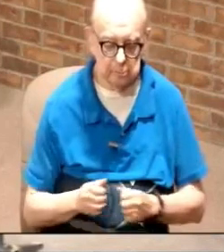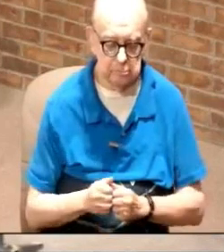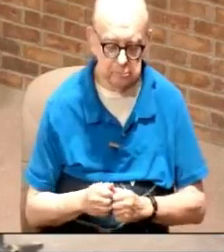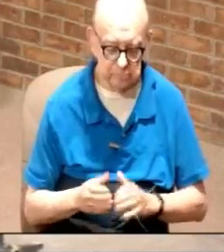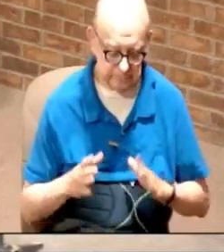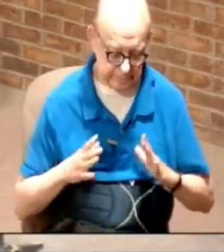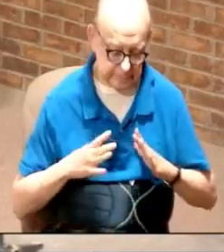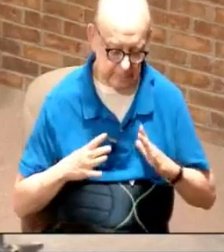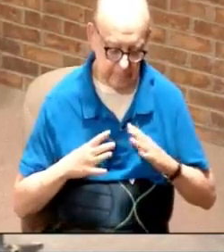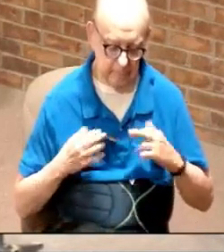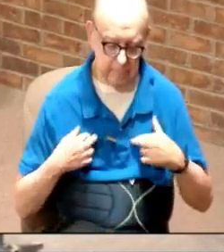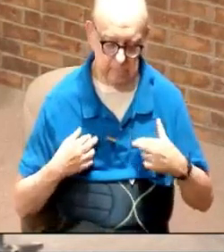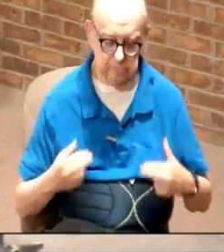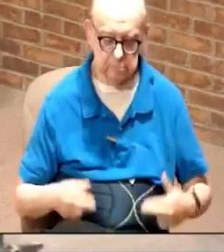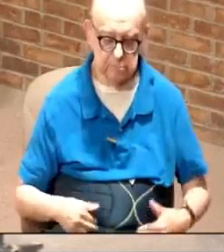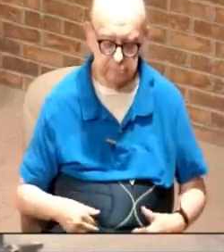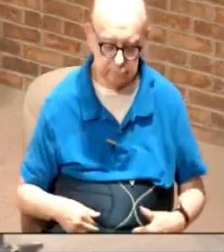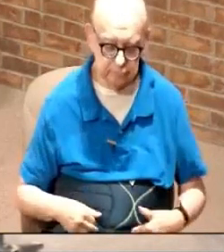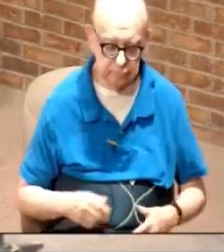festive robes.